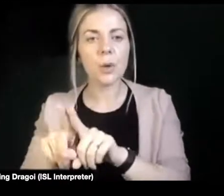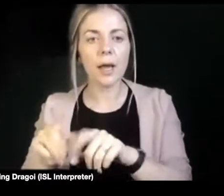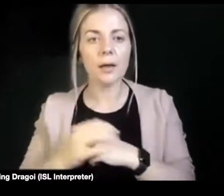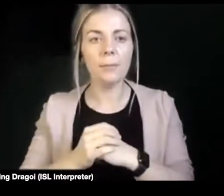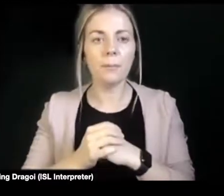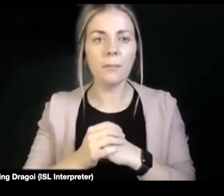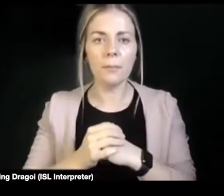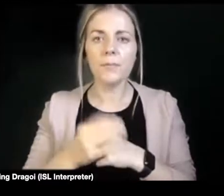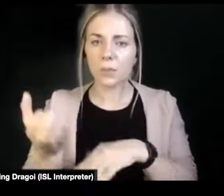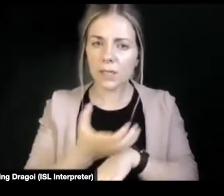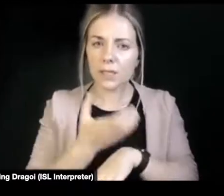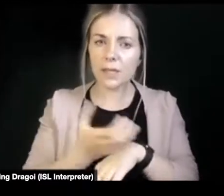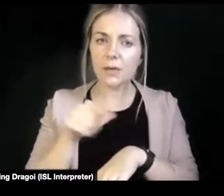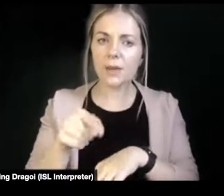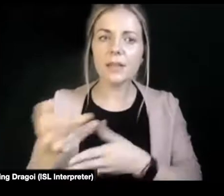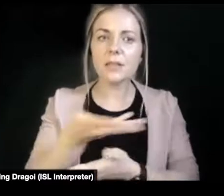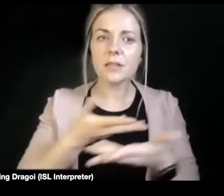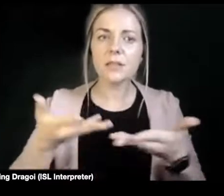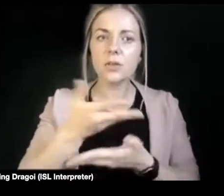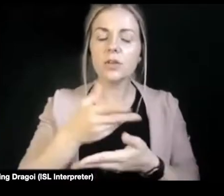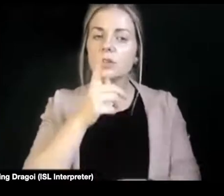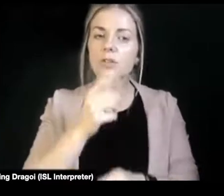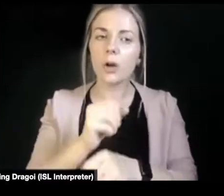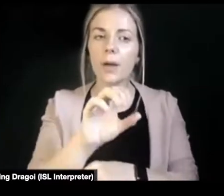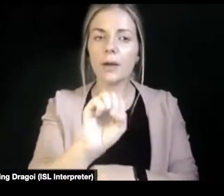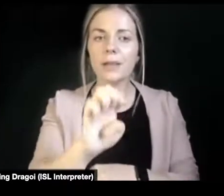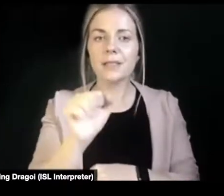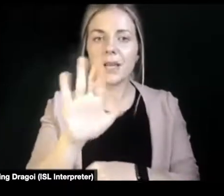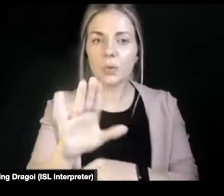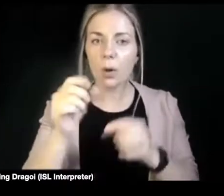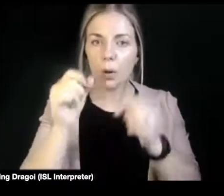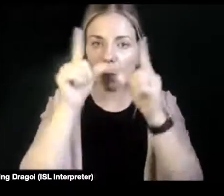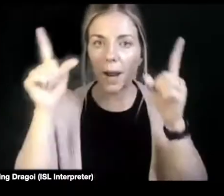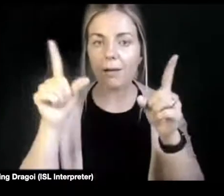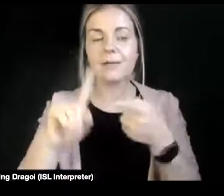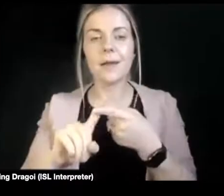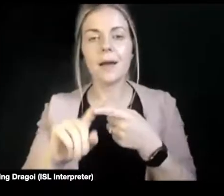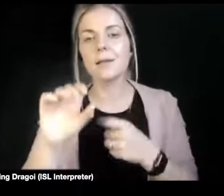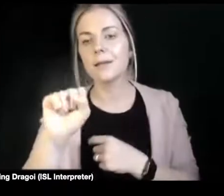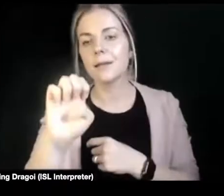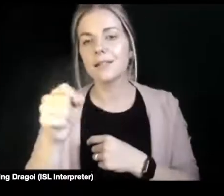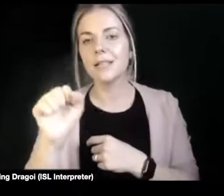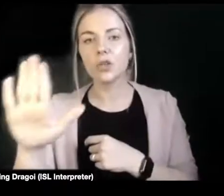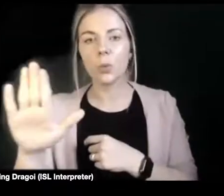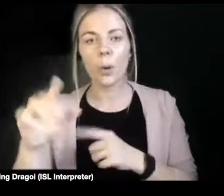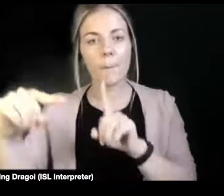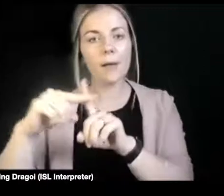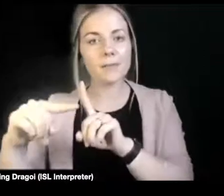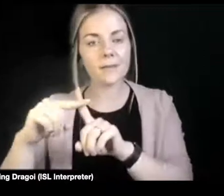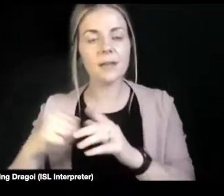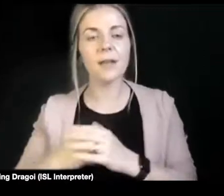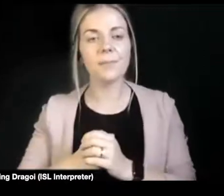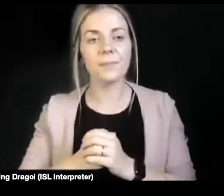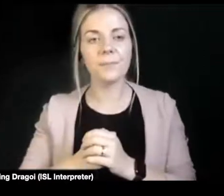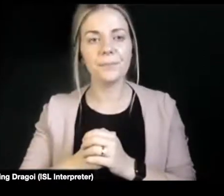and discussion around sexual awareness and sexual positivity. And again, how do we, how do we get to